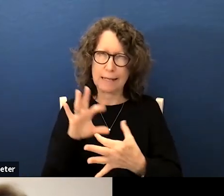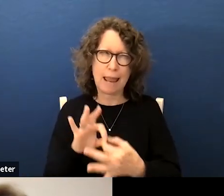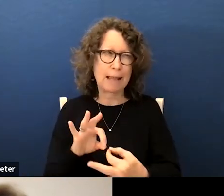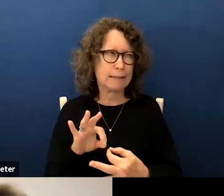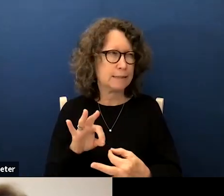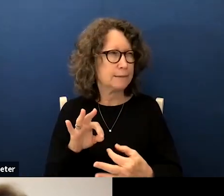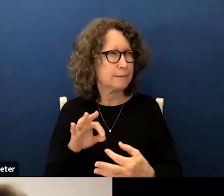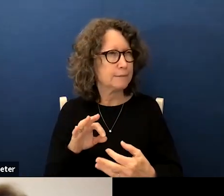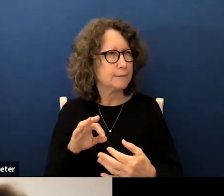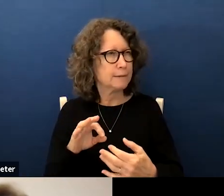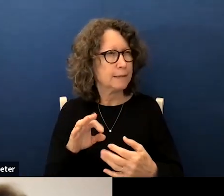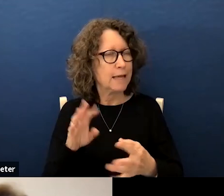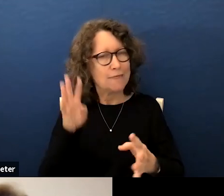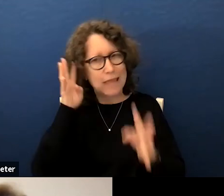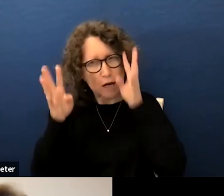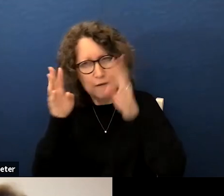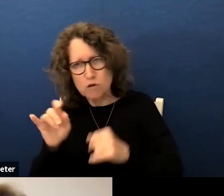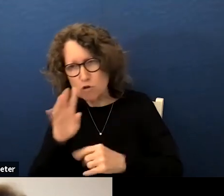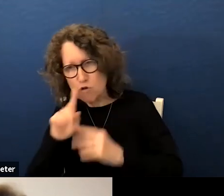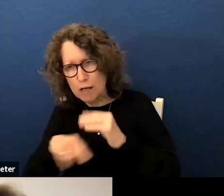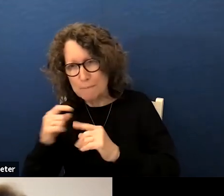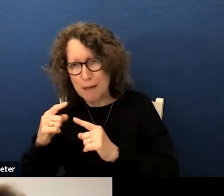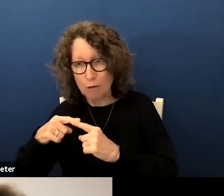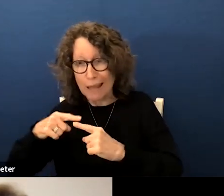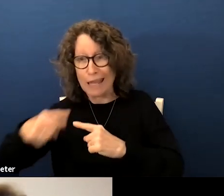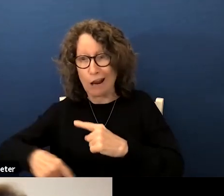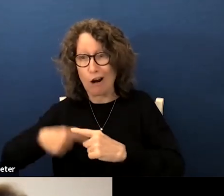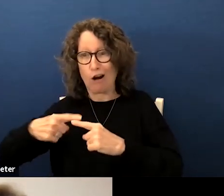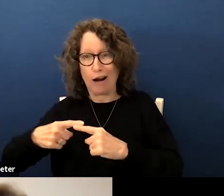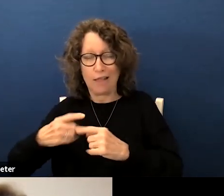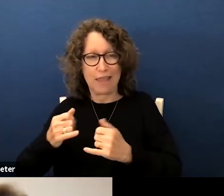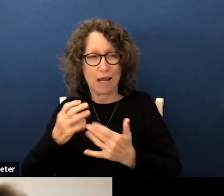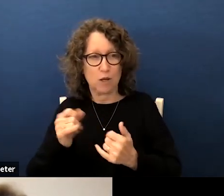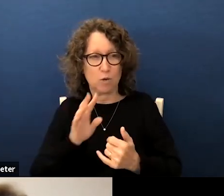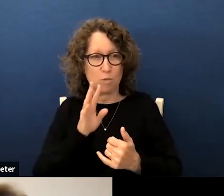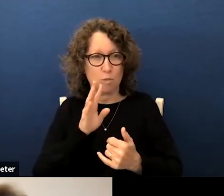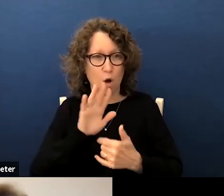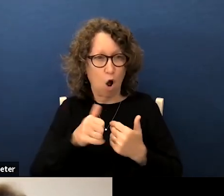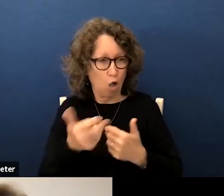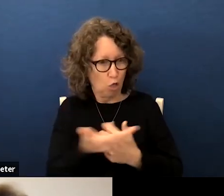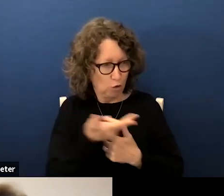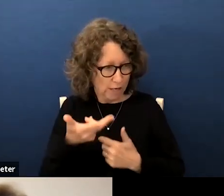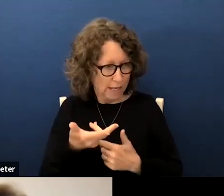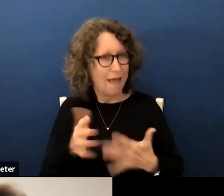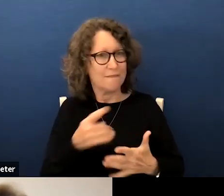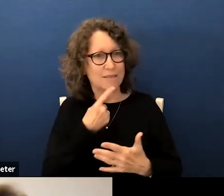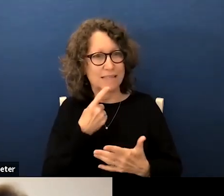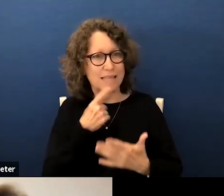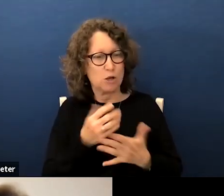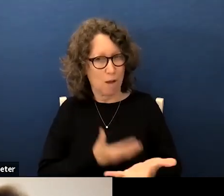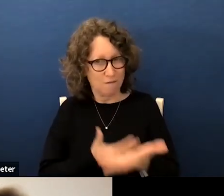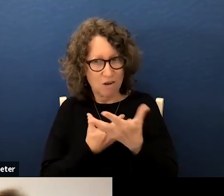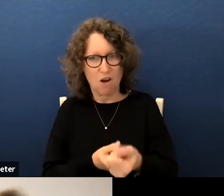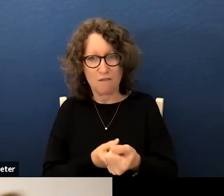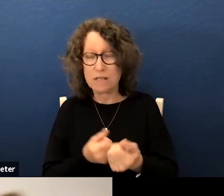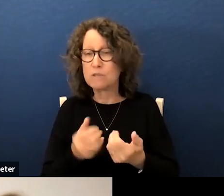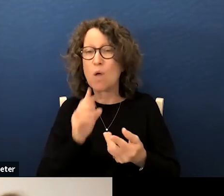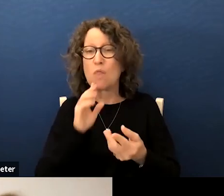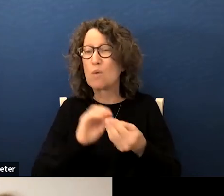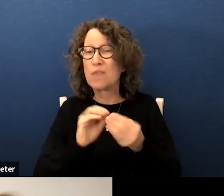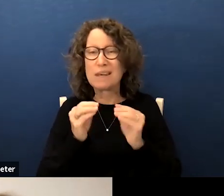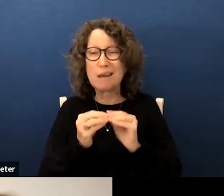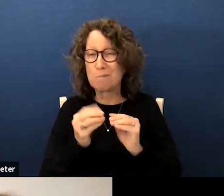the uh interventions that you're talking about all year long that the point where you both all three of you actually have said that you have confidence although the numbers are